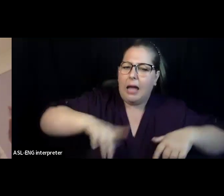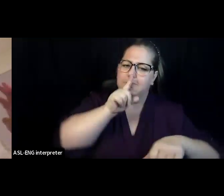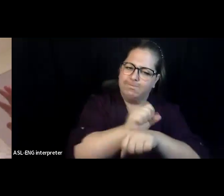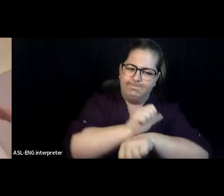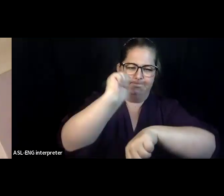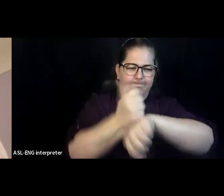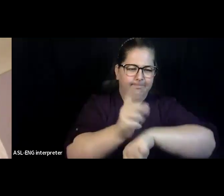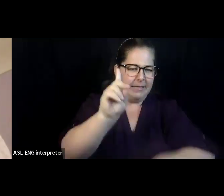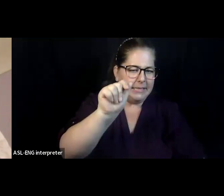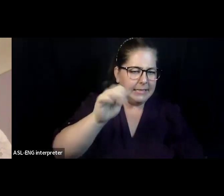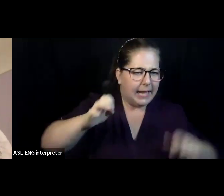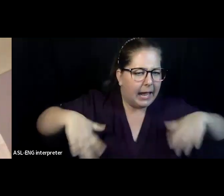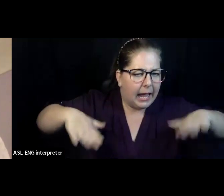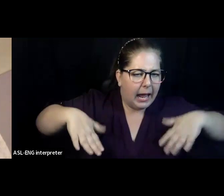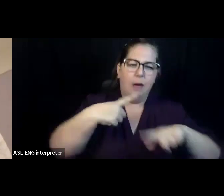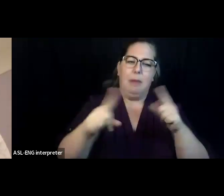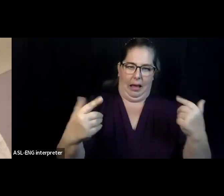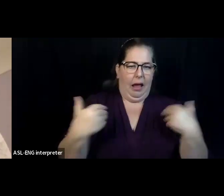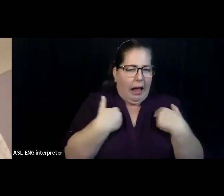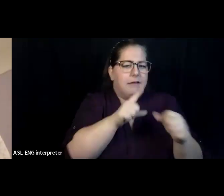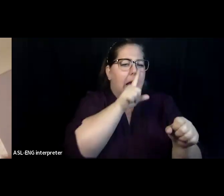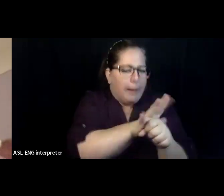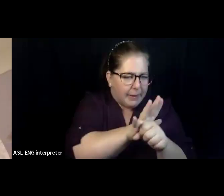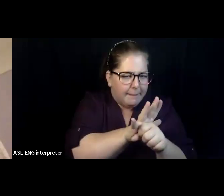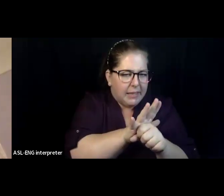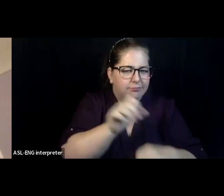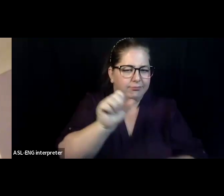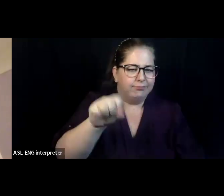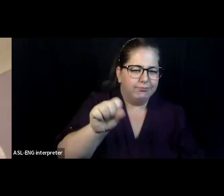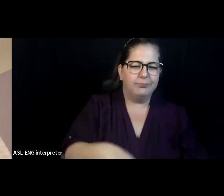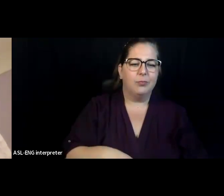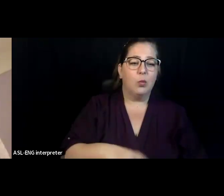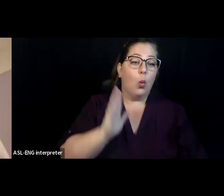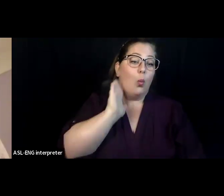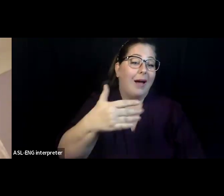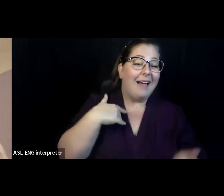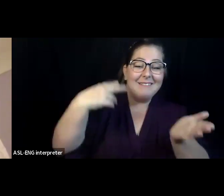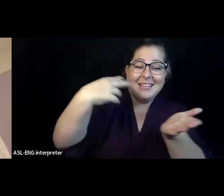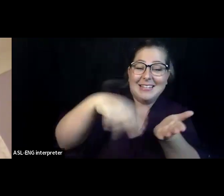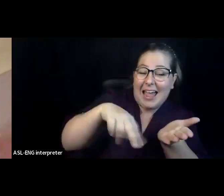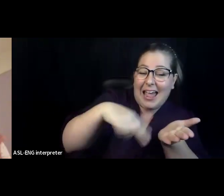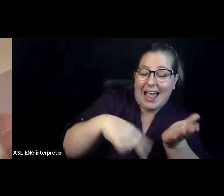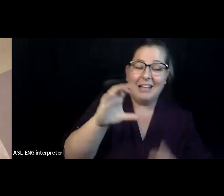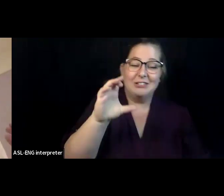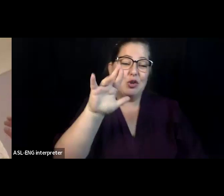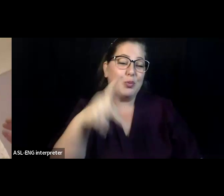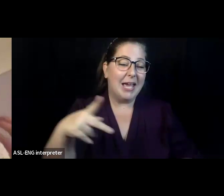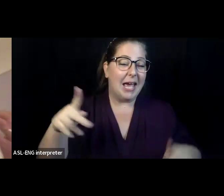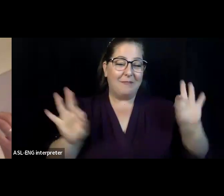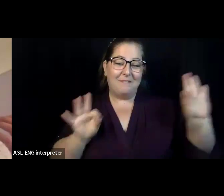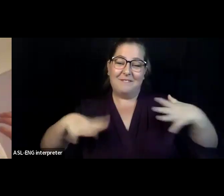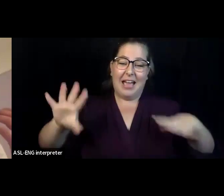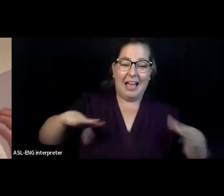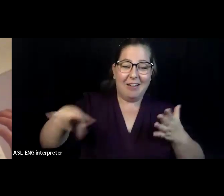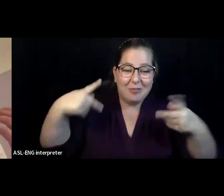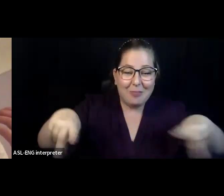you is like your sweatpants and you're lying in your bed, or if it's that you want to pull an evening gown out that you haven't had a chance to wear,